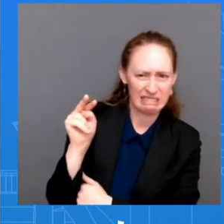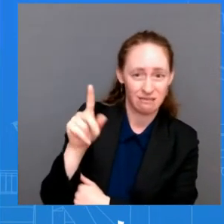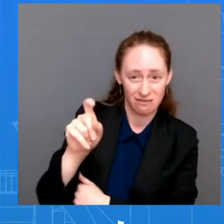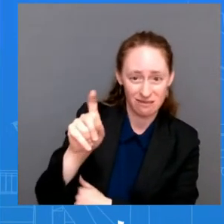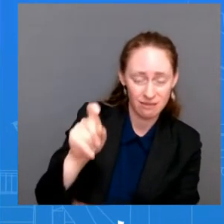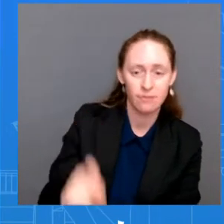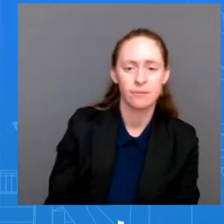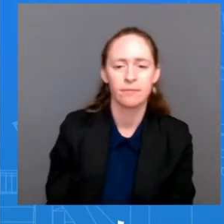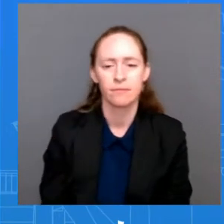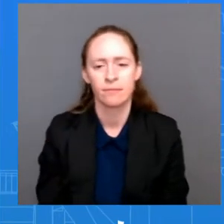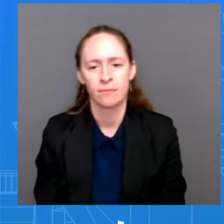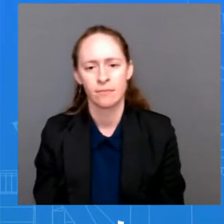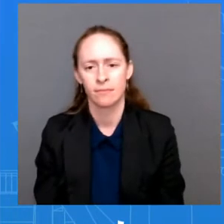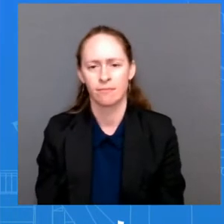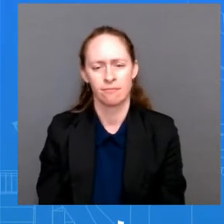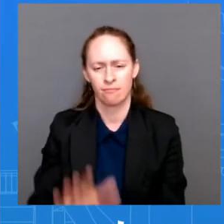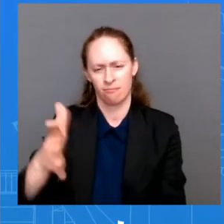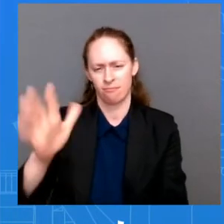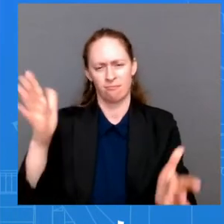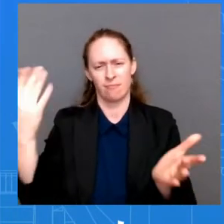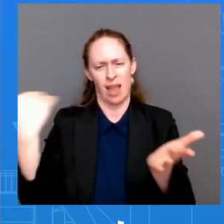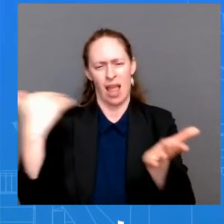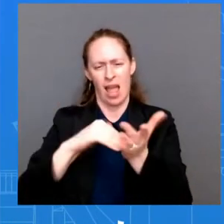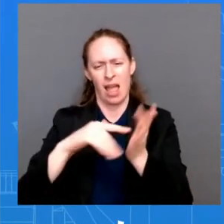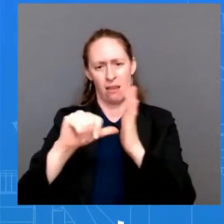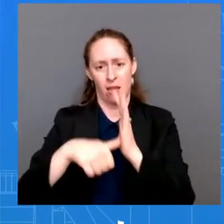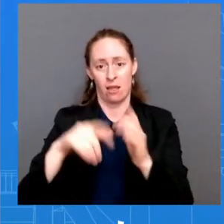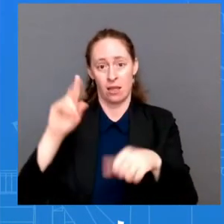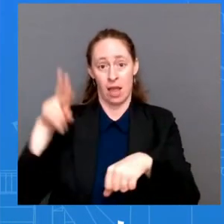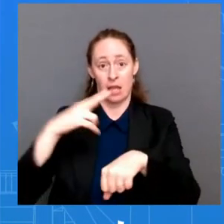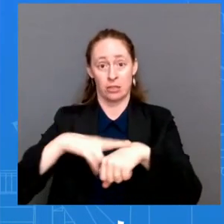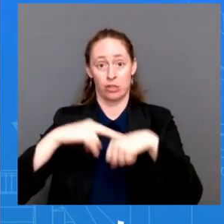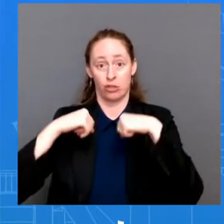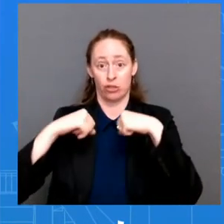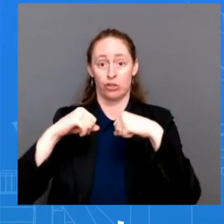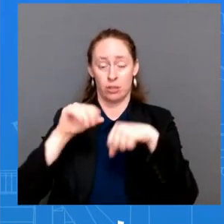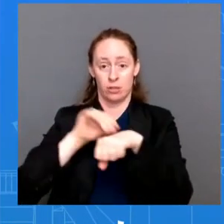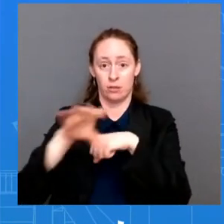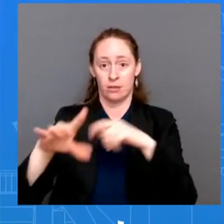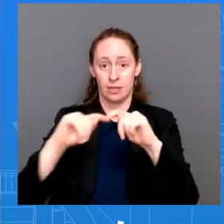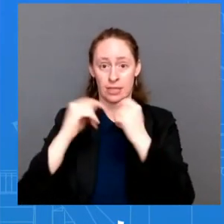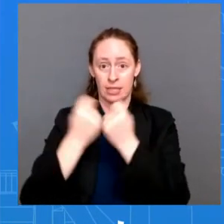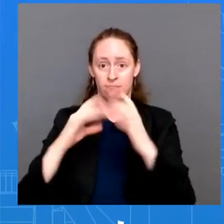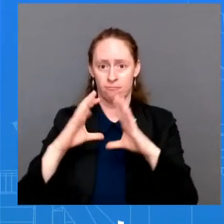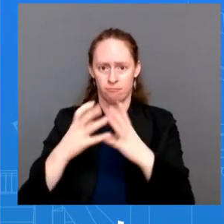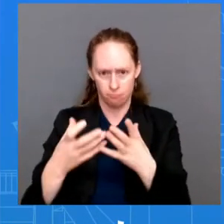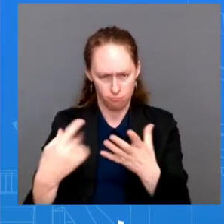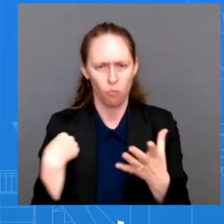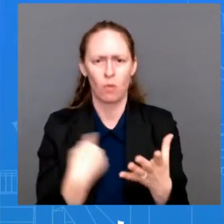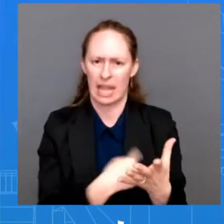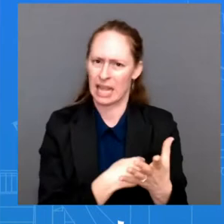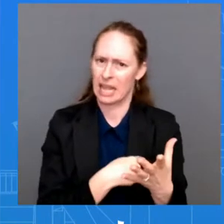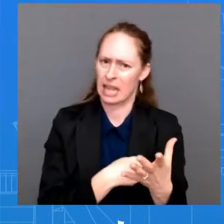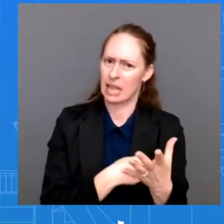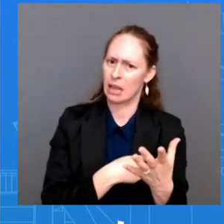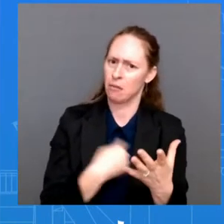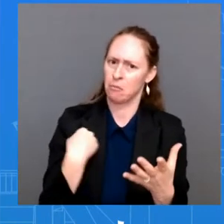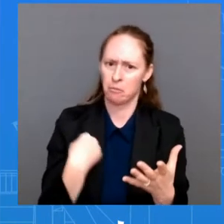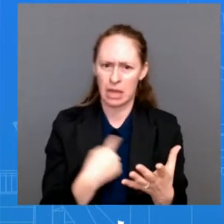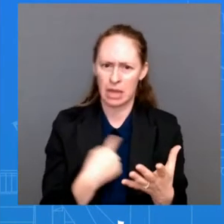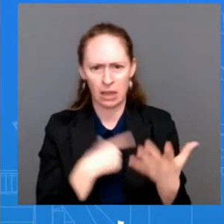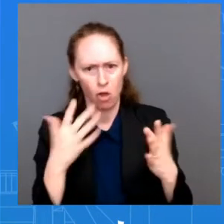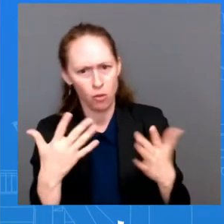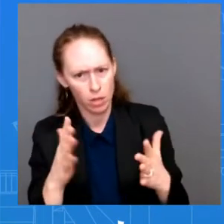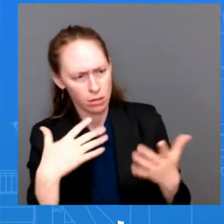security team, not just DOD, we are obligated and we take that obligation seriously to make sure she has all the context she needs before